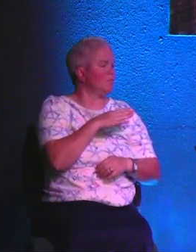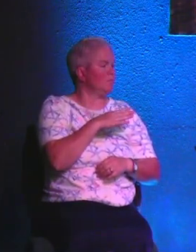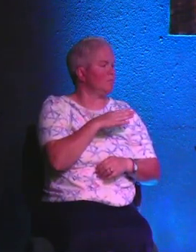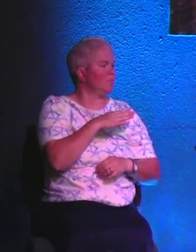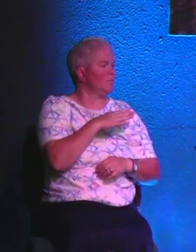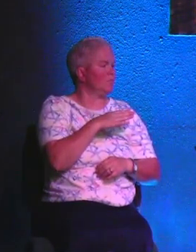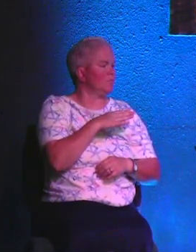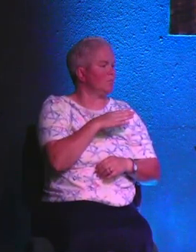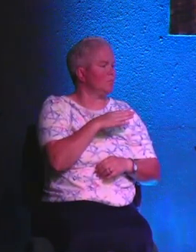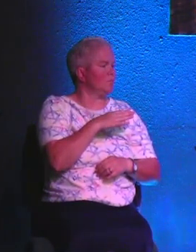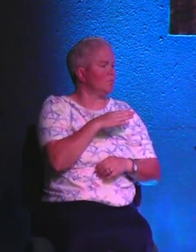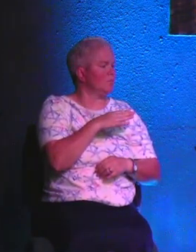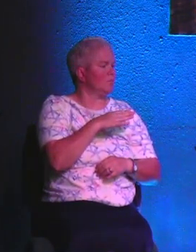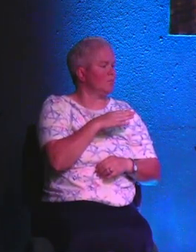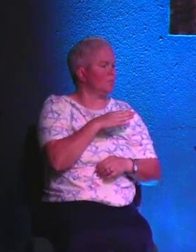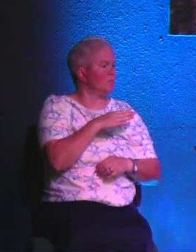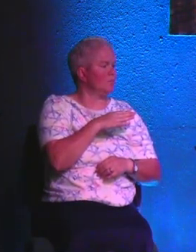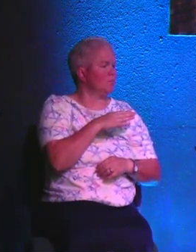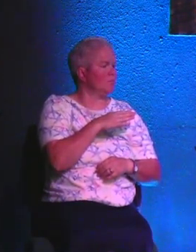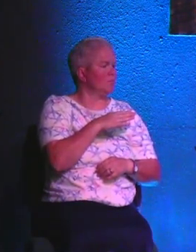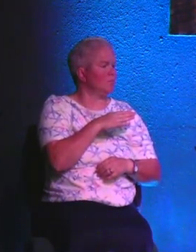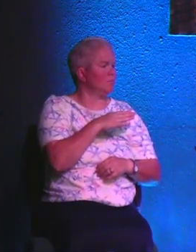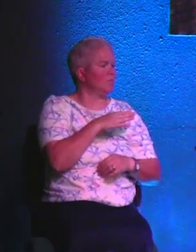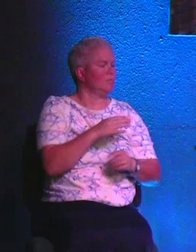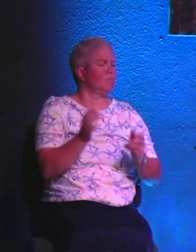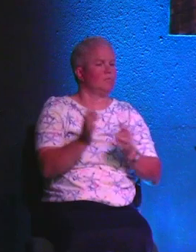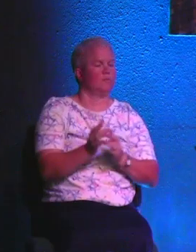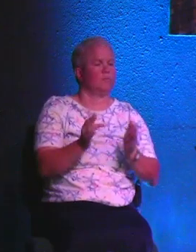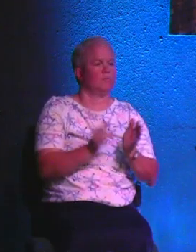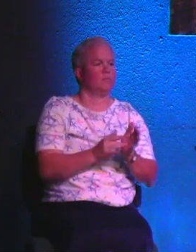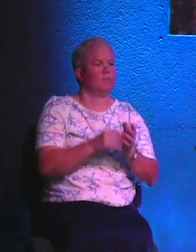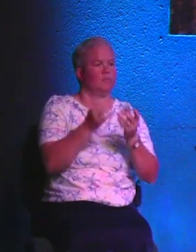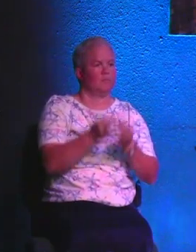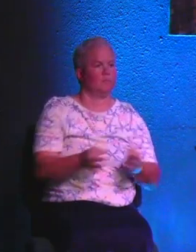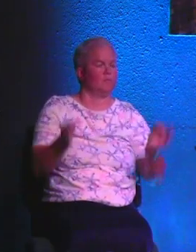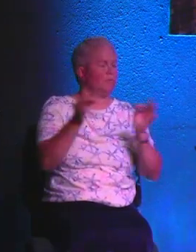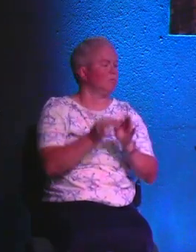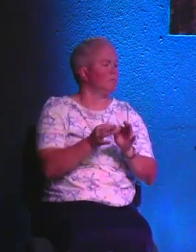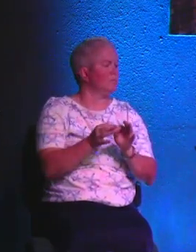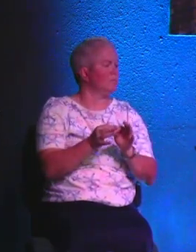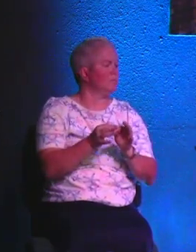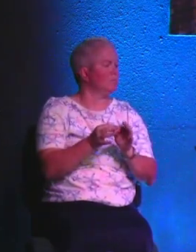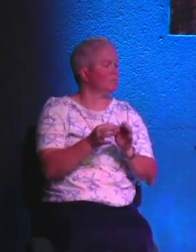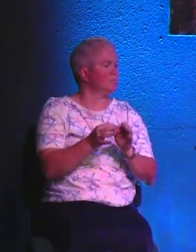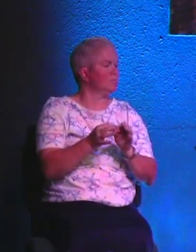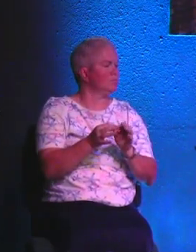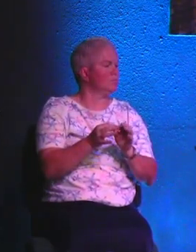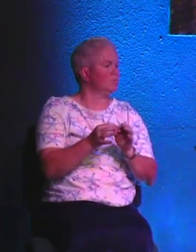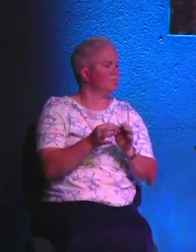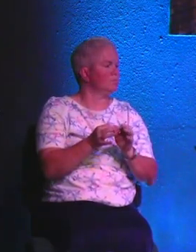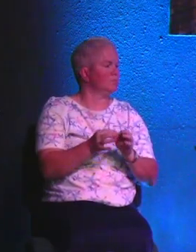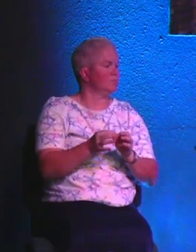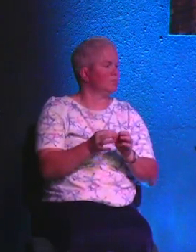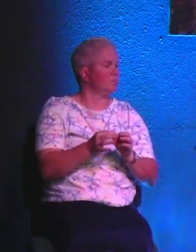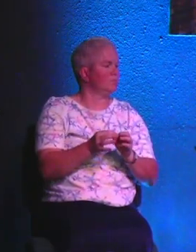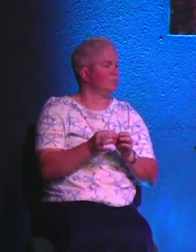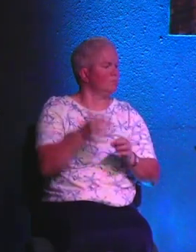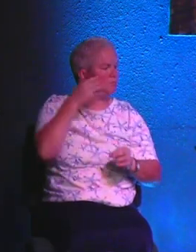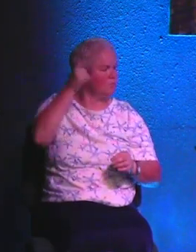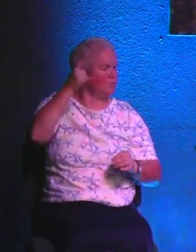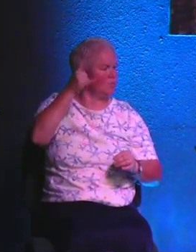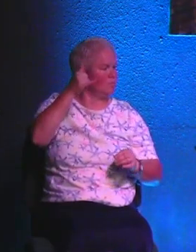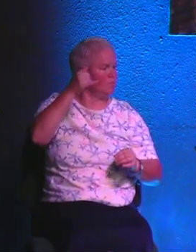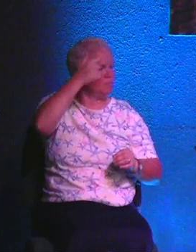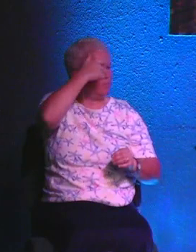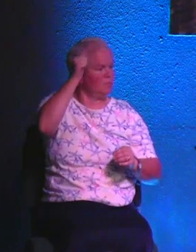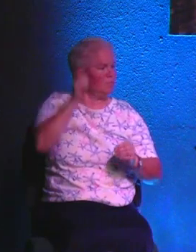of Jesus is just as important as the divine aspect of Jesus. Why?